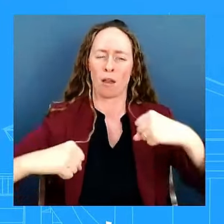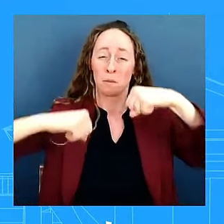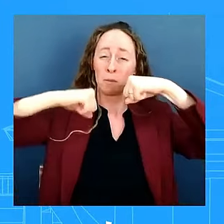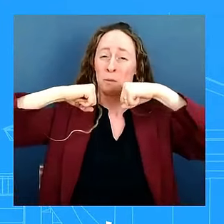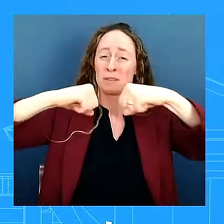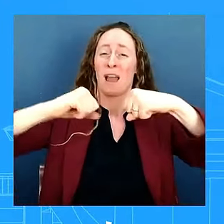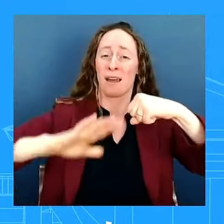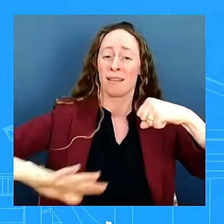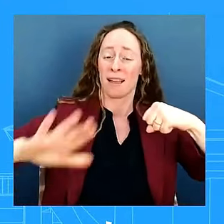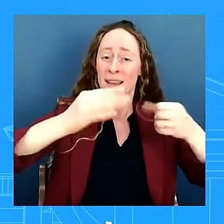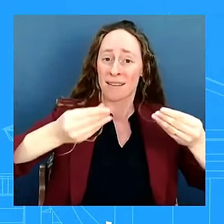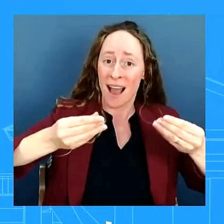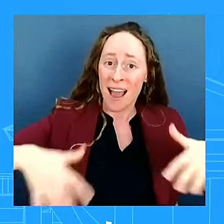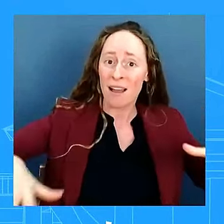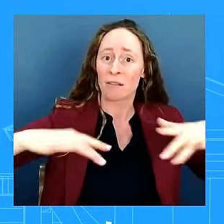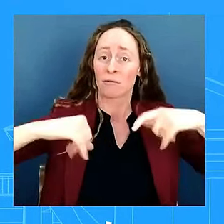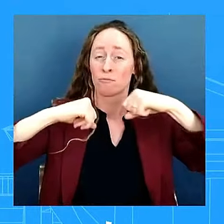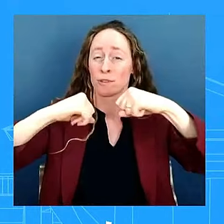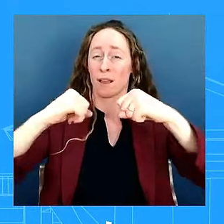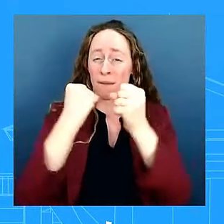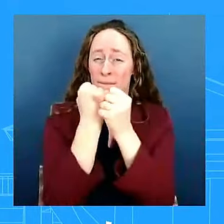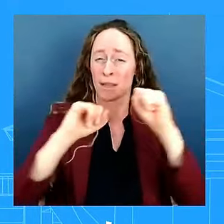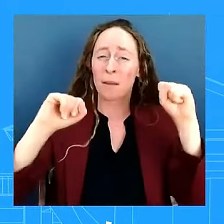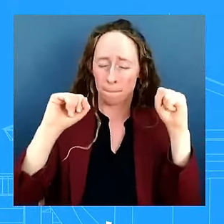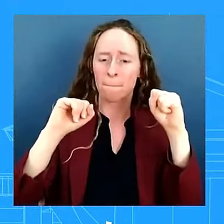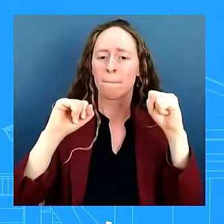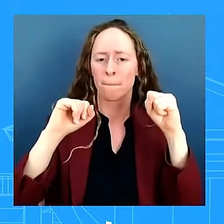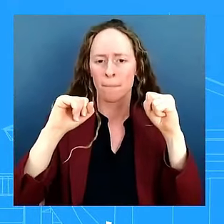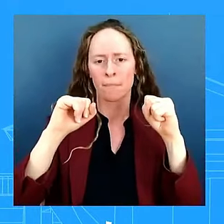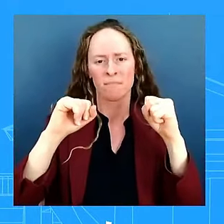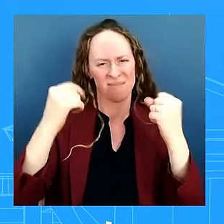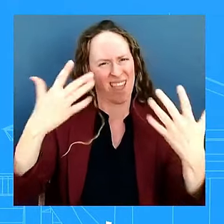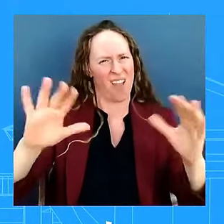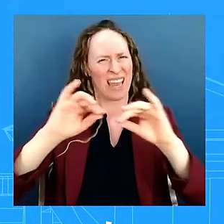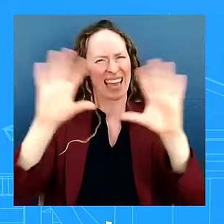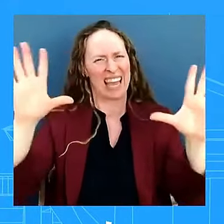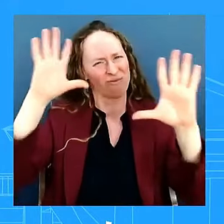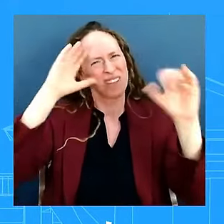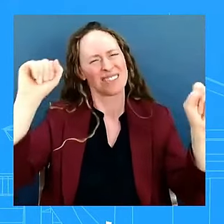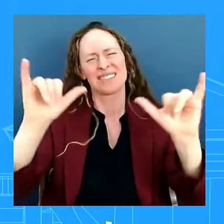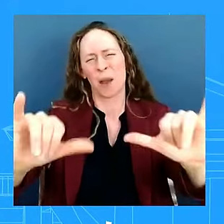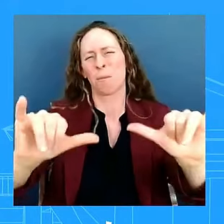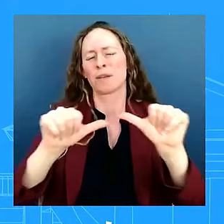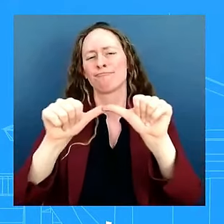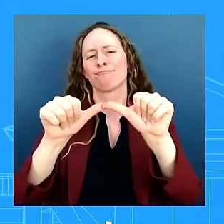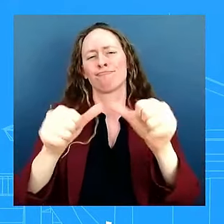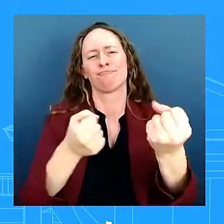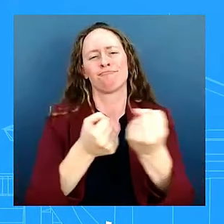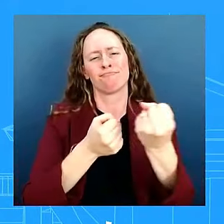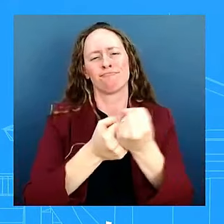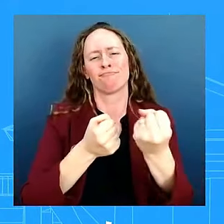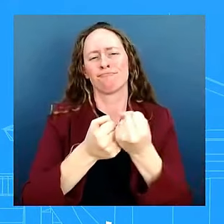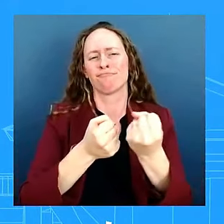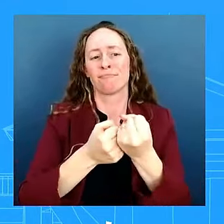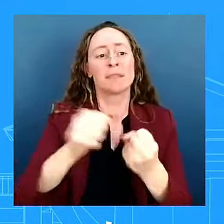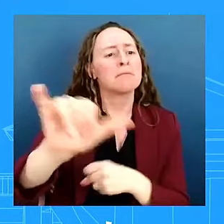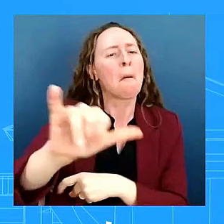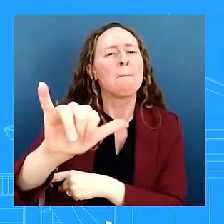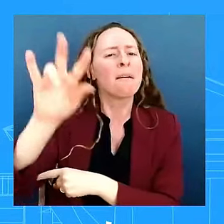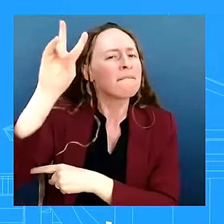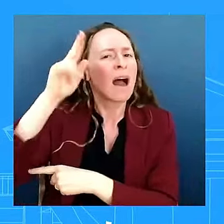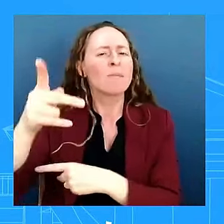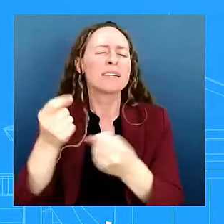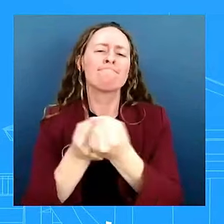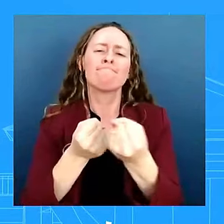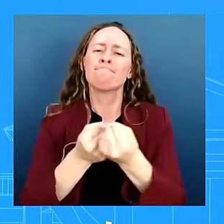obviously the president's commitment and the vice president's commitment as well they've done this as partners over the past two